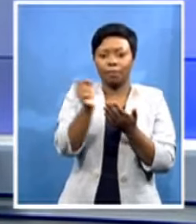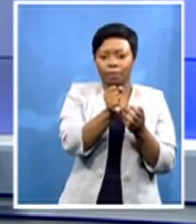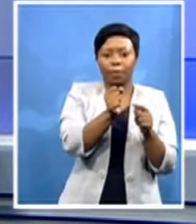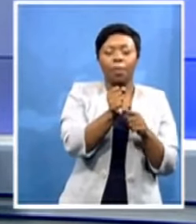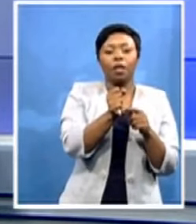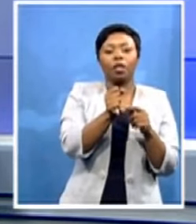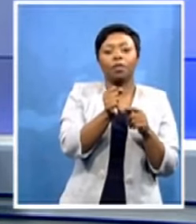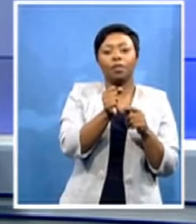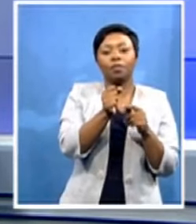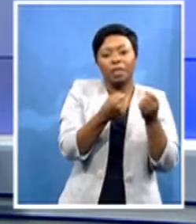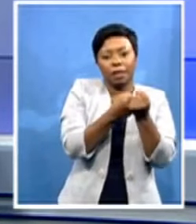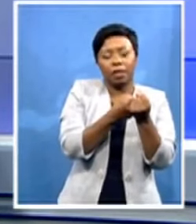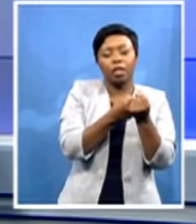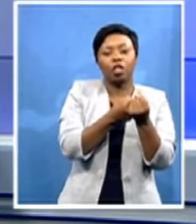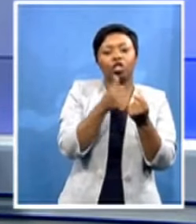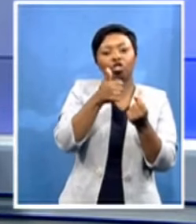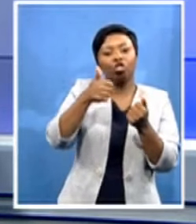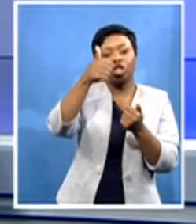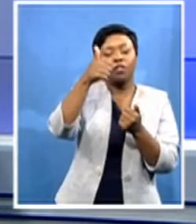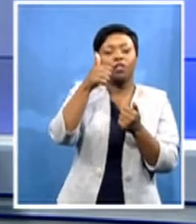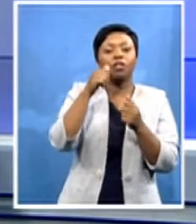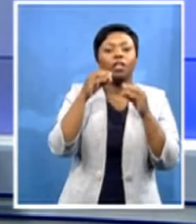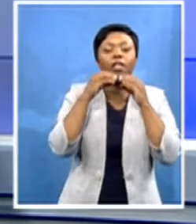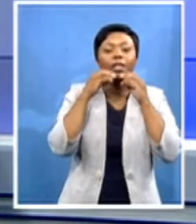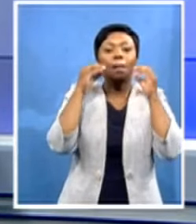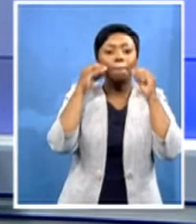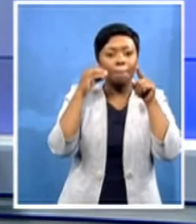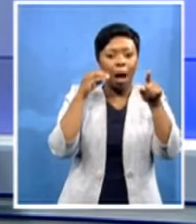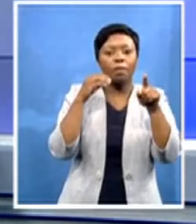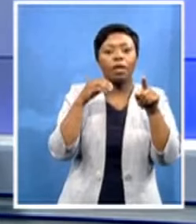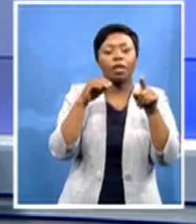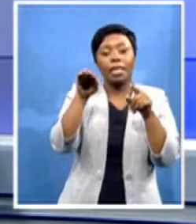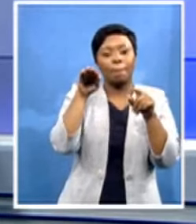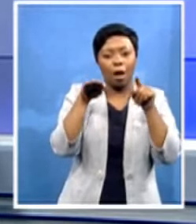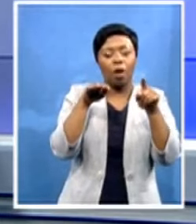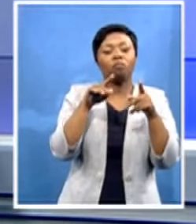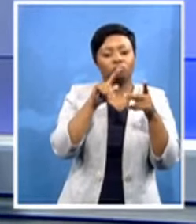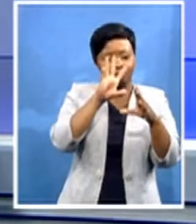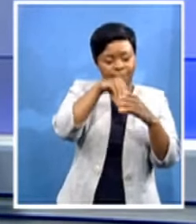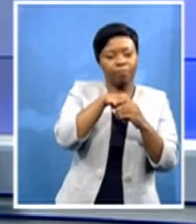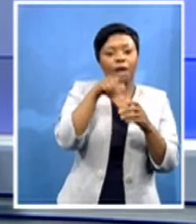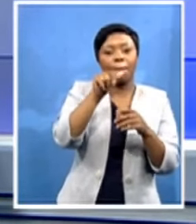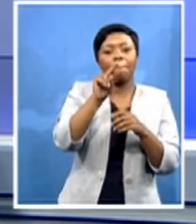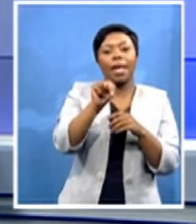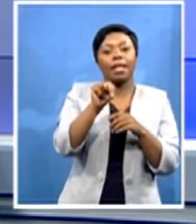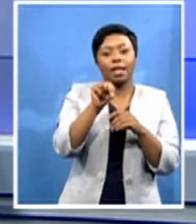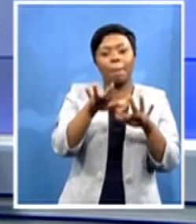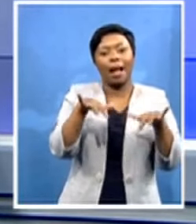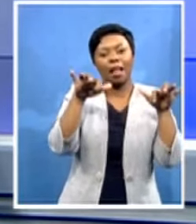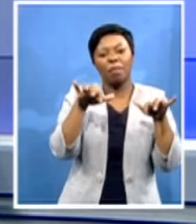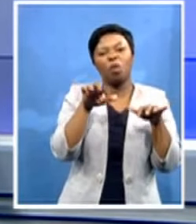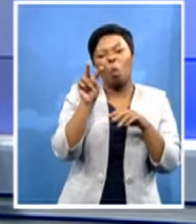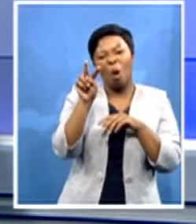zimbabwe to be the next president of the pan-african parliament and we'll be watching to see what the outcome of that contest